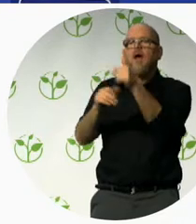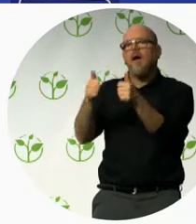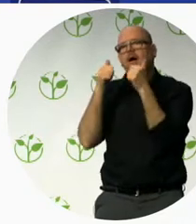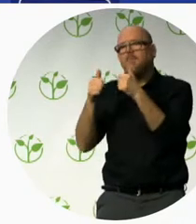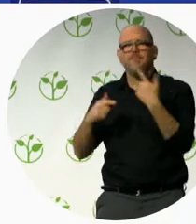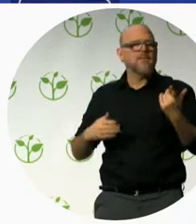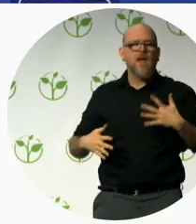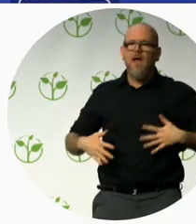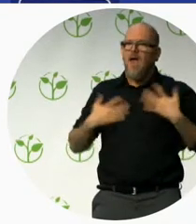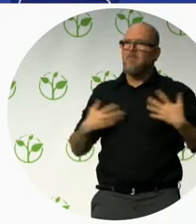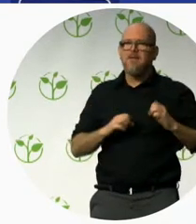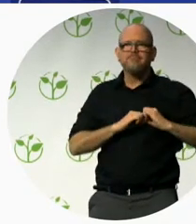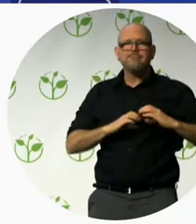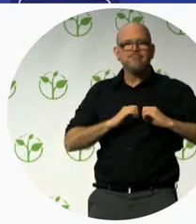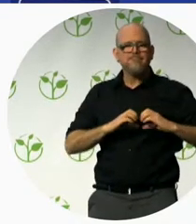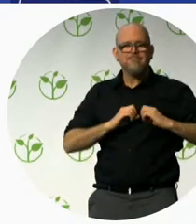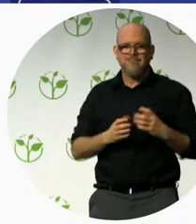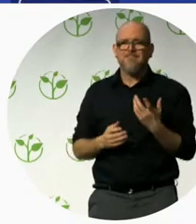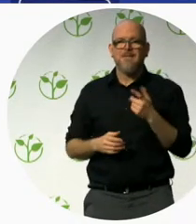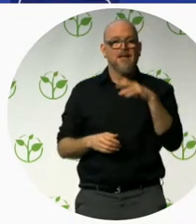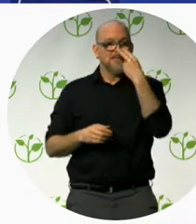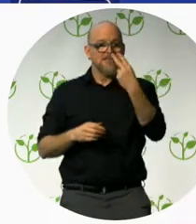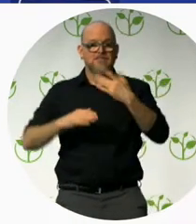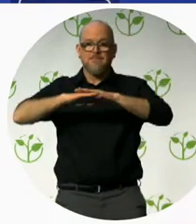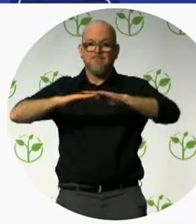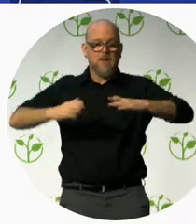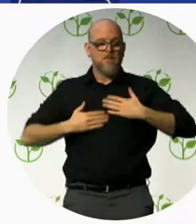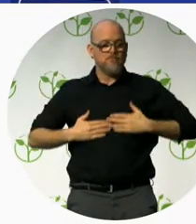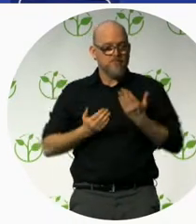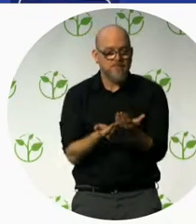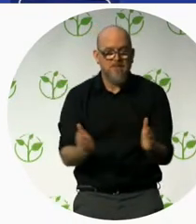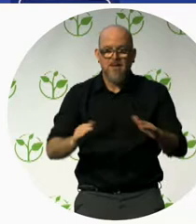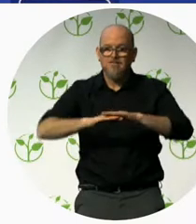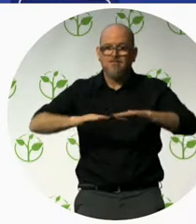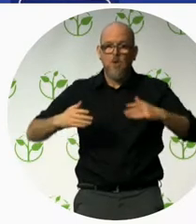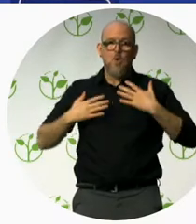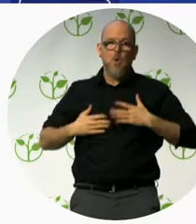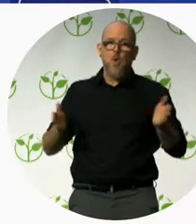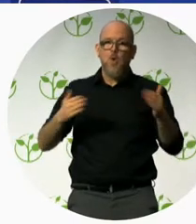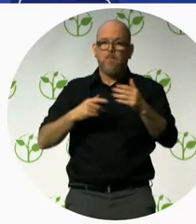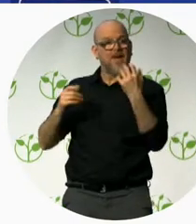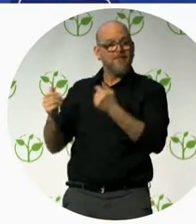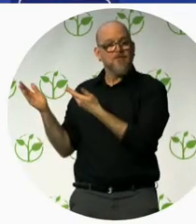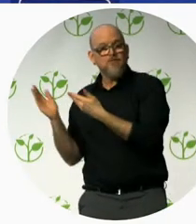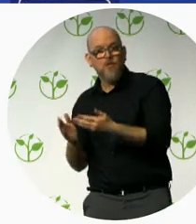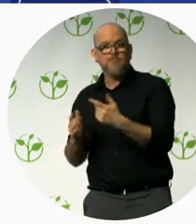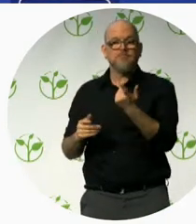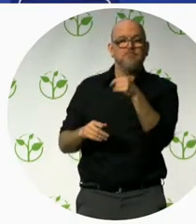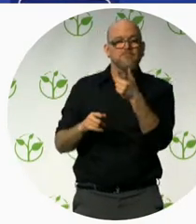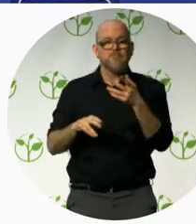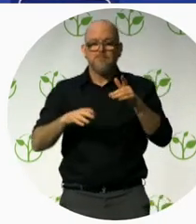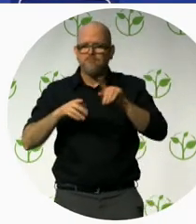we try to design. And the next thing is here, if you look in the bathroom, here we can take out things and we can put in things. We can do it so it's not looking